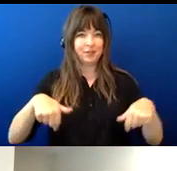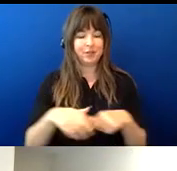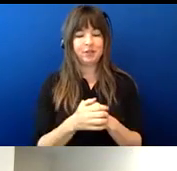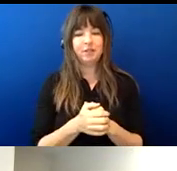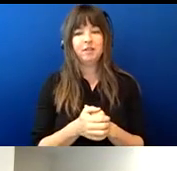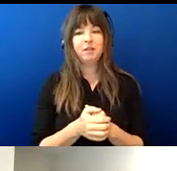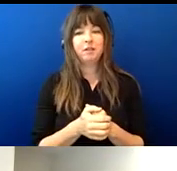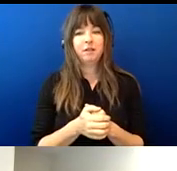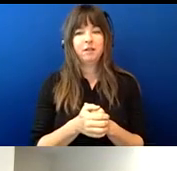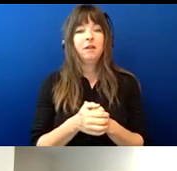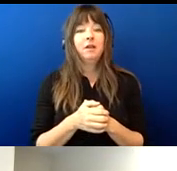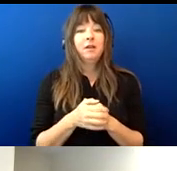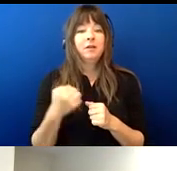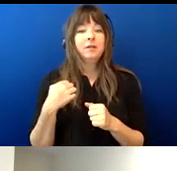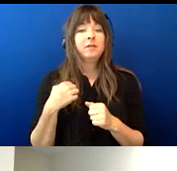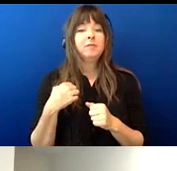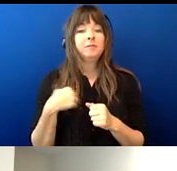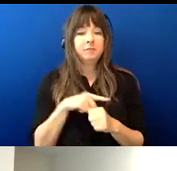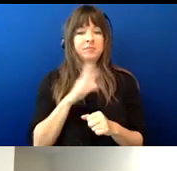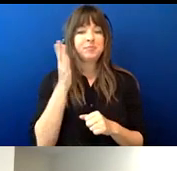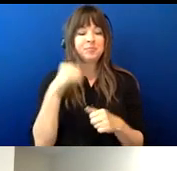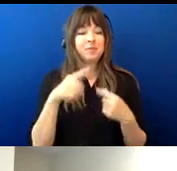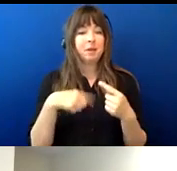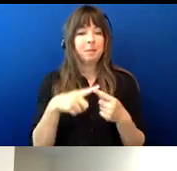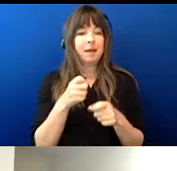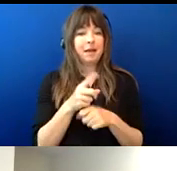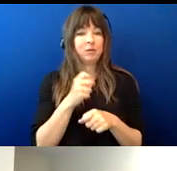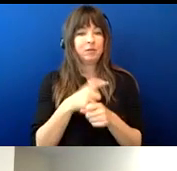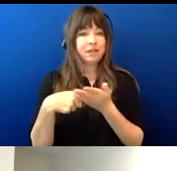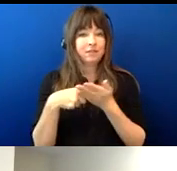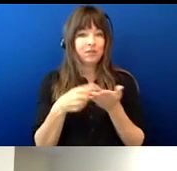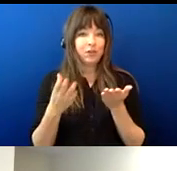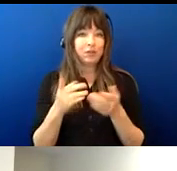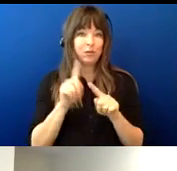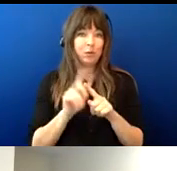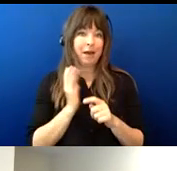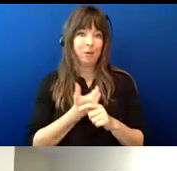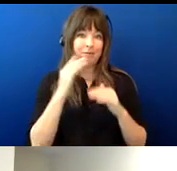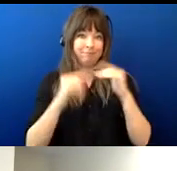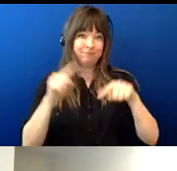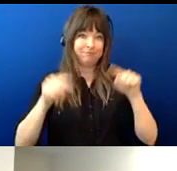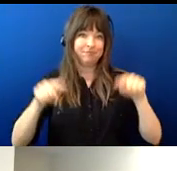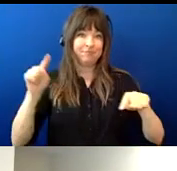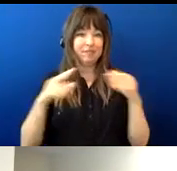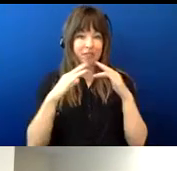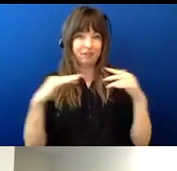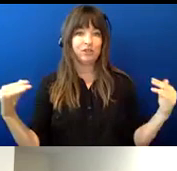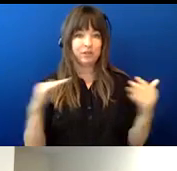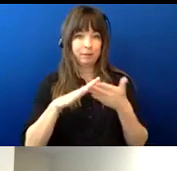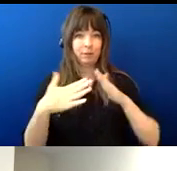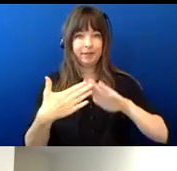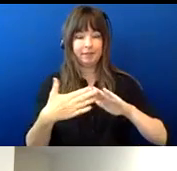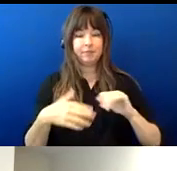we present on the annual discussion of services to our diverse community i want to introduce